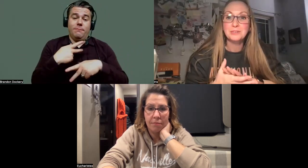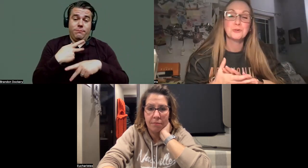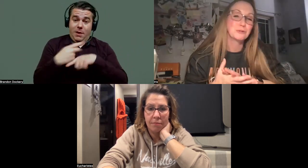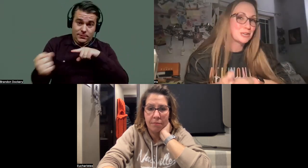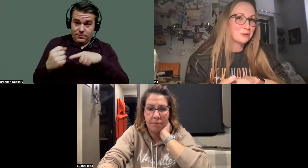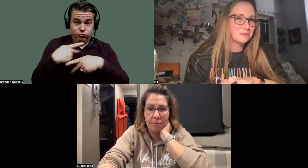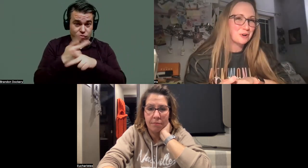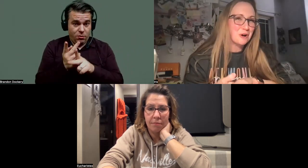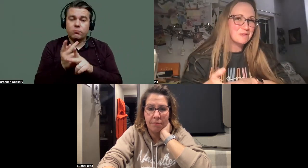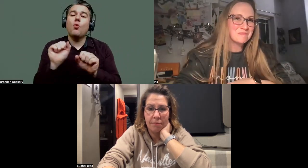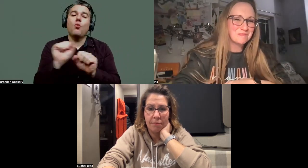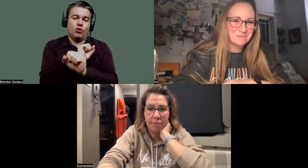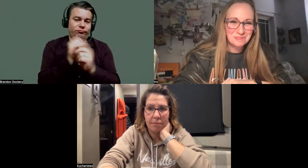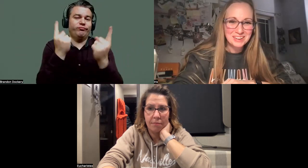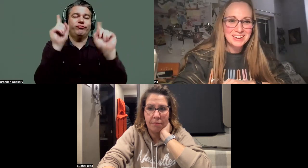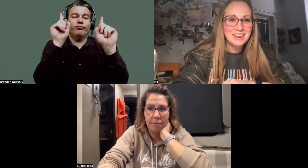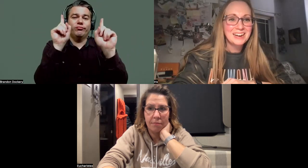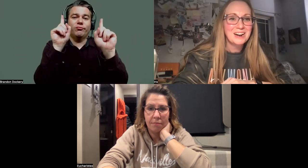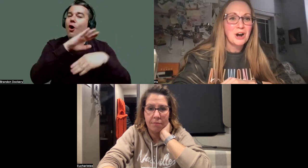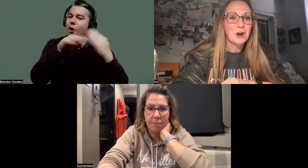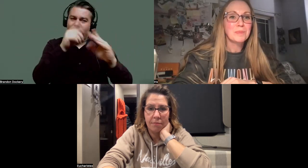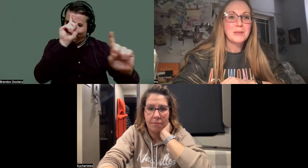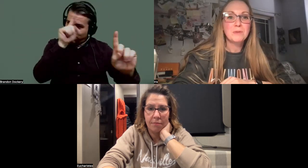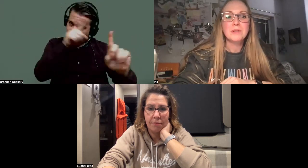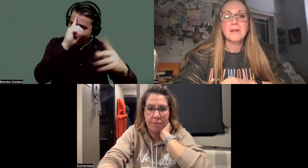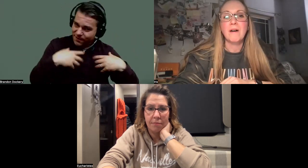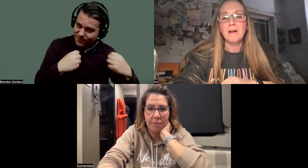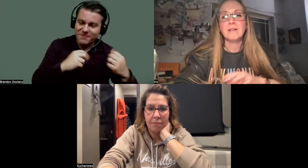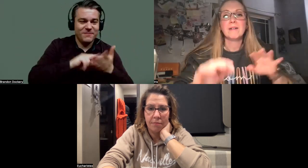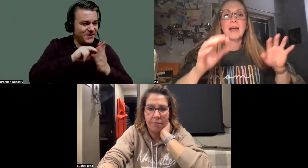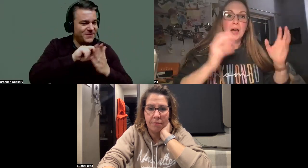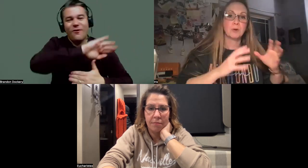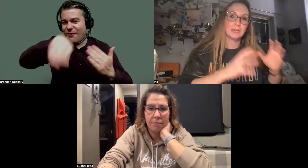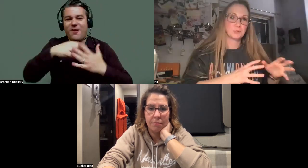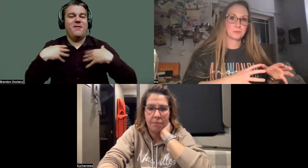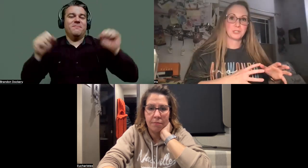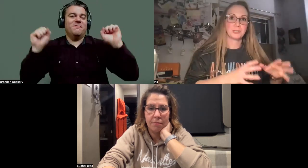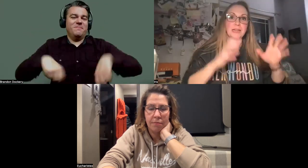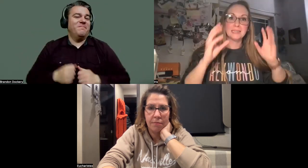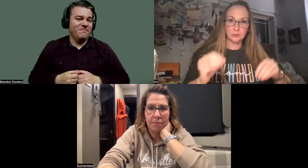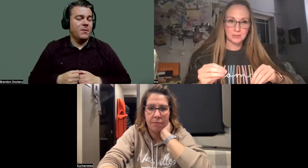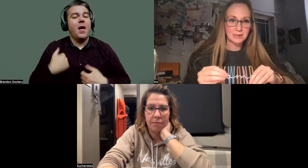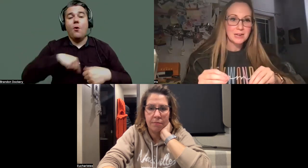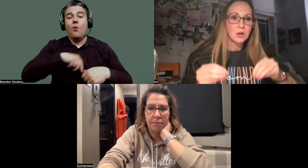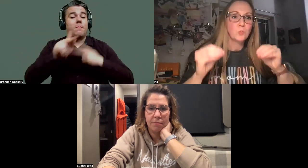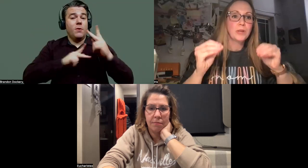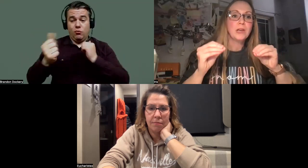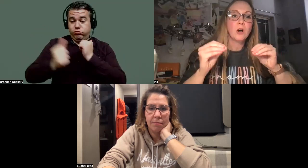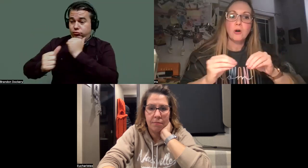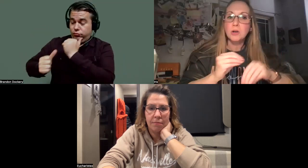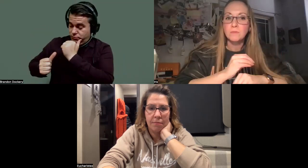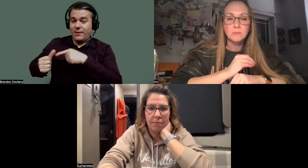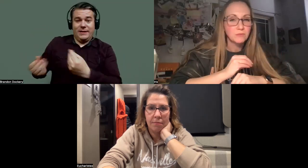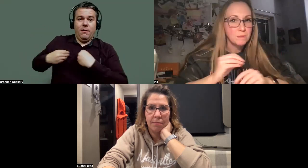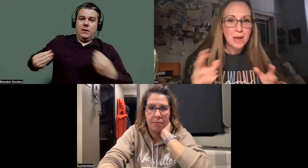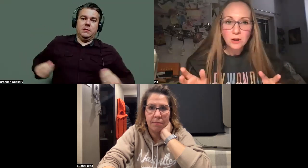health, so there's health for all. Our people are our inspiration, literally. We